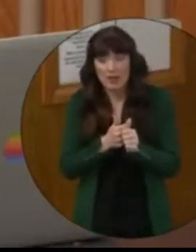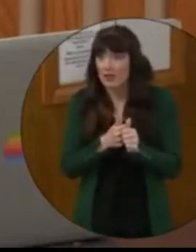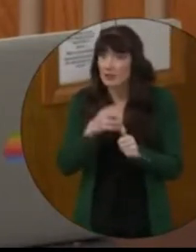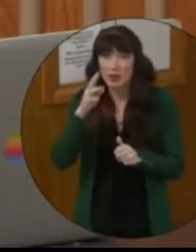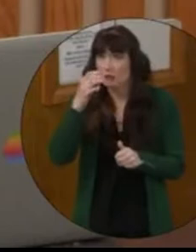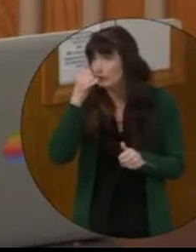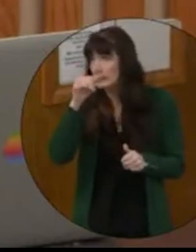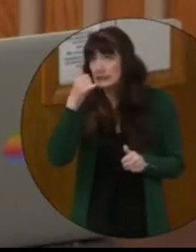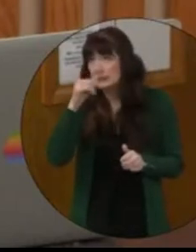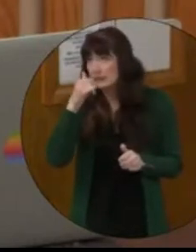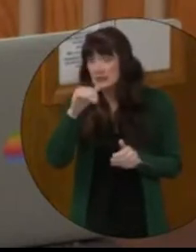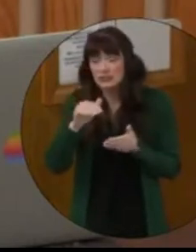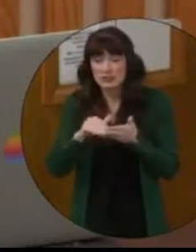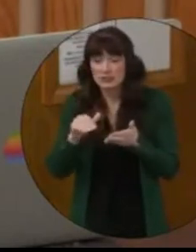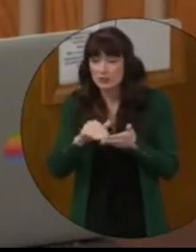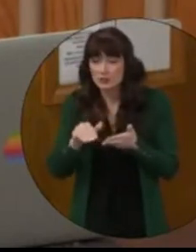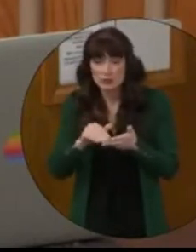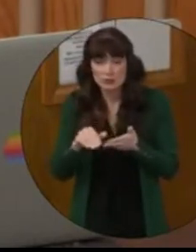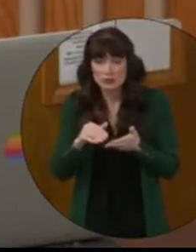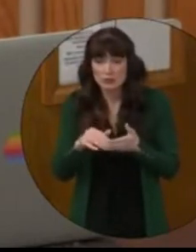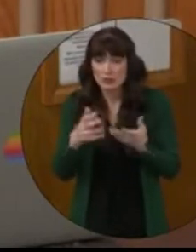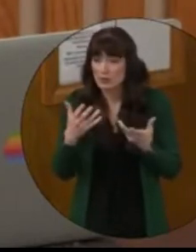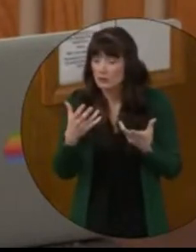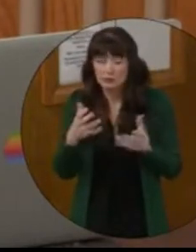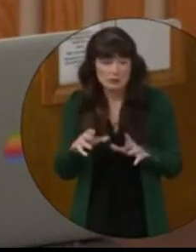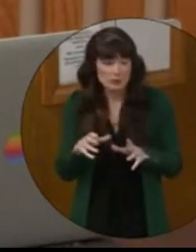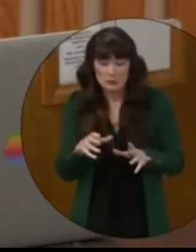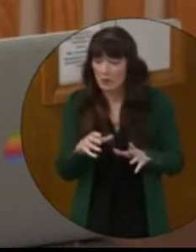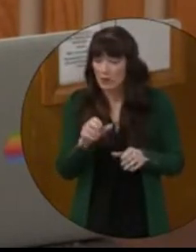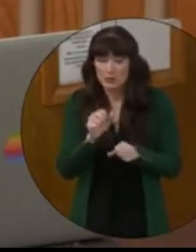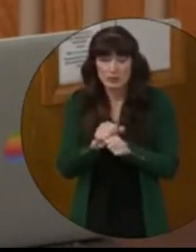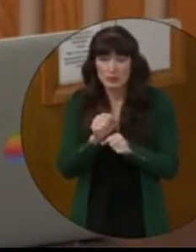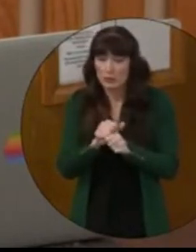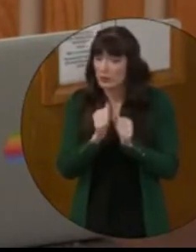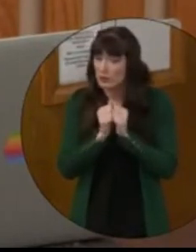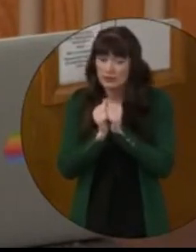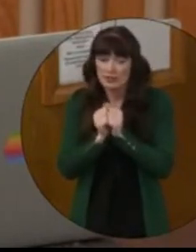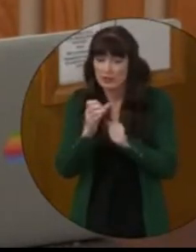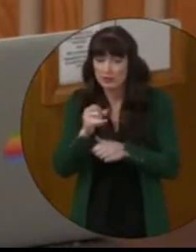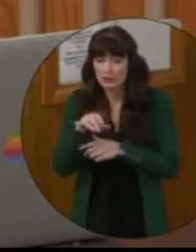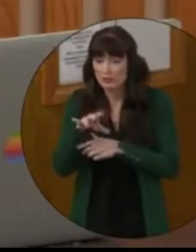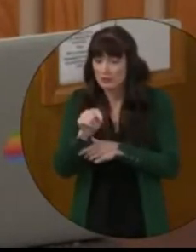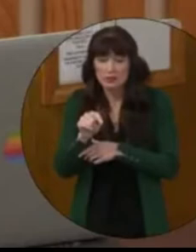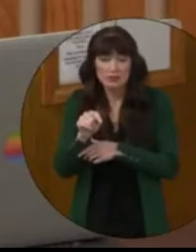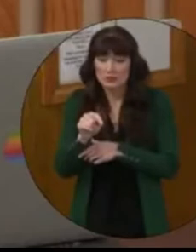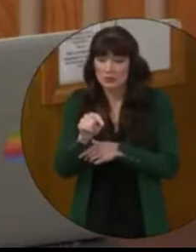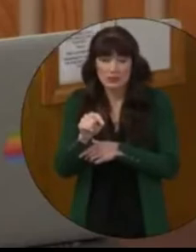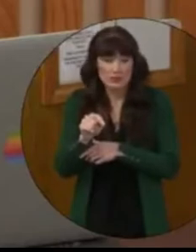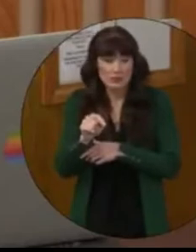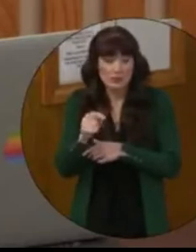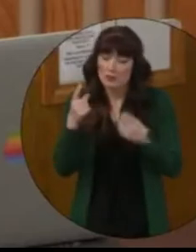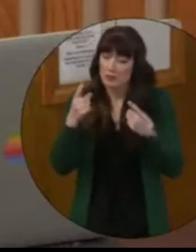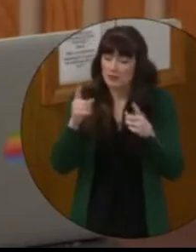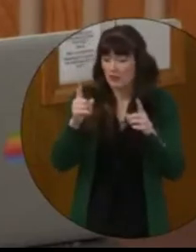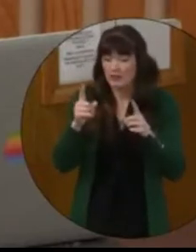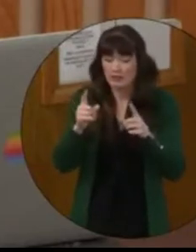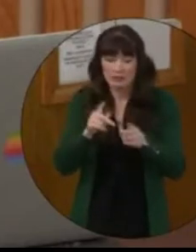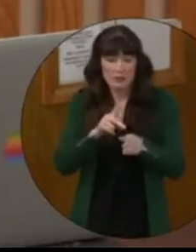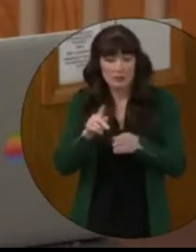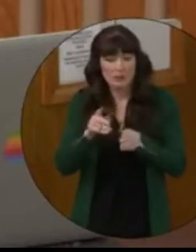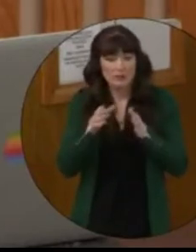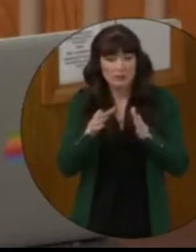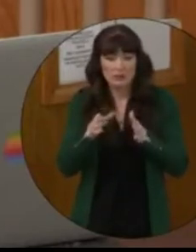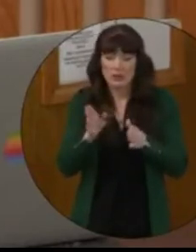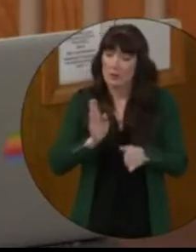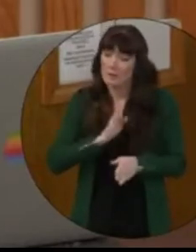progress. It was clear that you had no intention of working with the superintendent in a productive and professional manner. As board